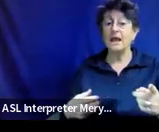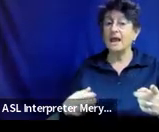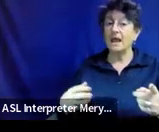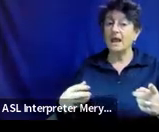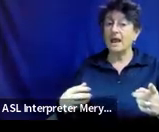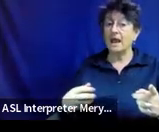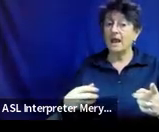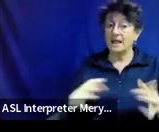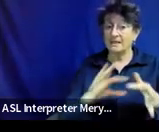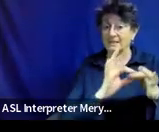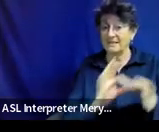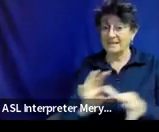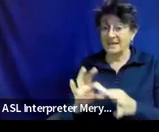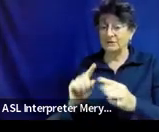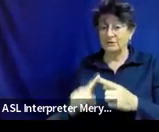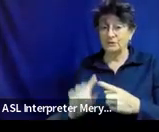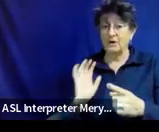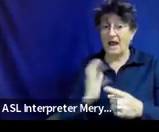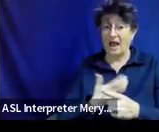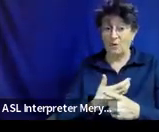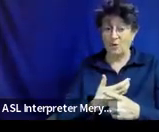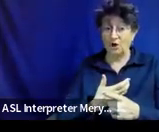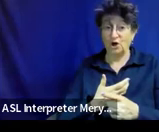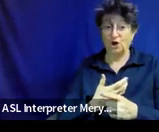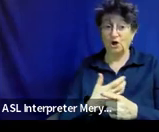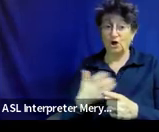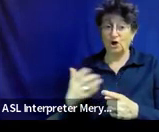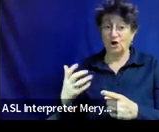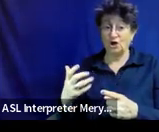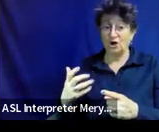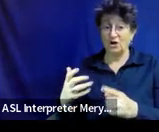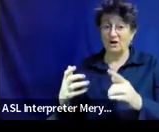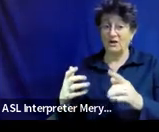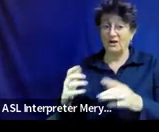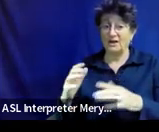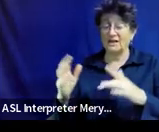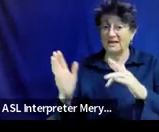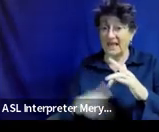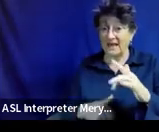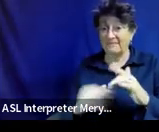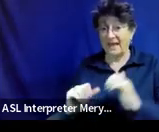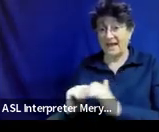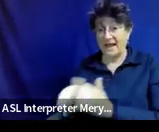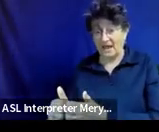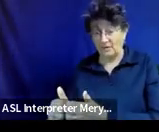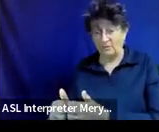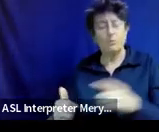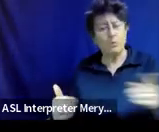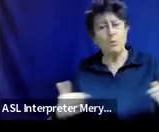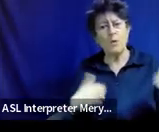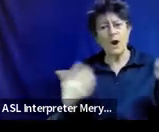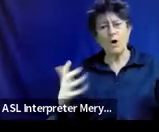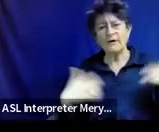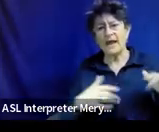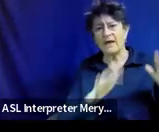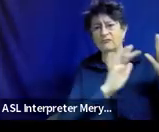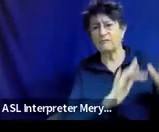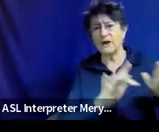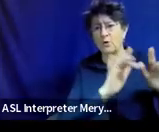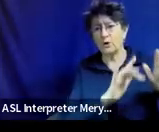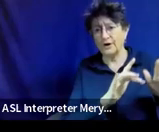we have some great recorded PD. These links should work for you in the PowerPoint. And